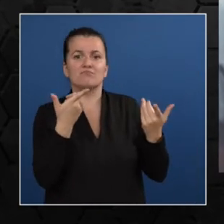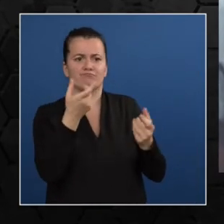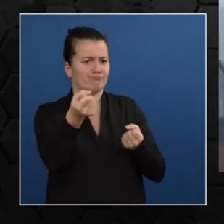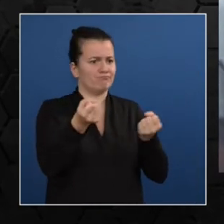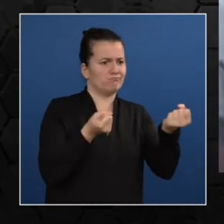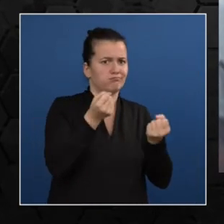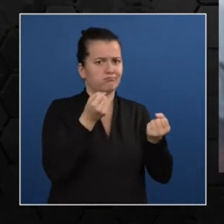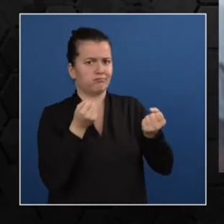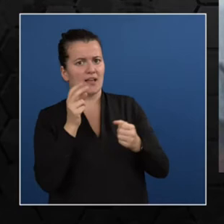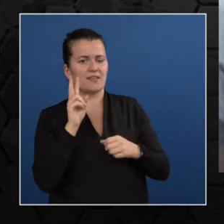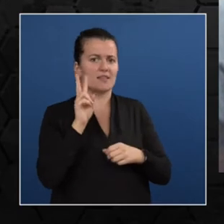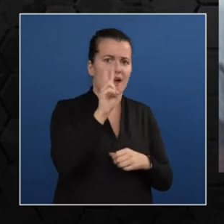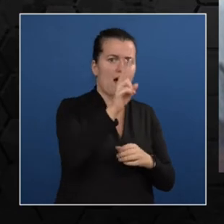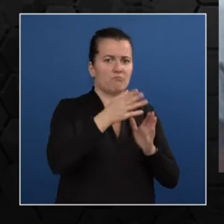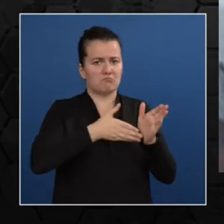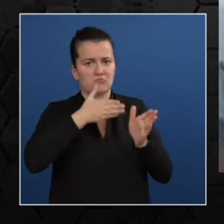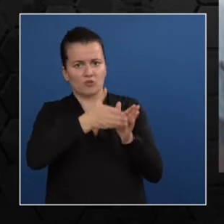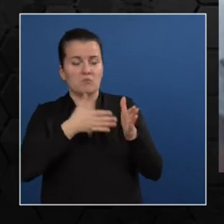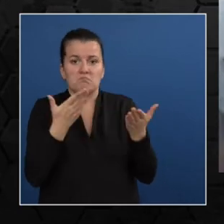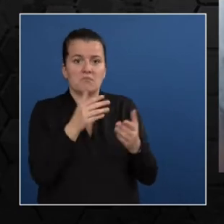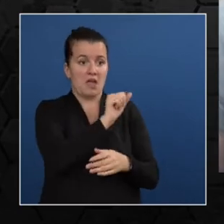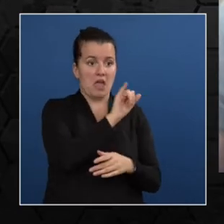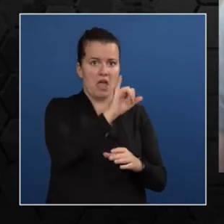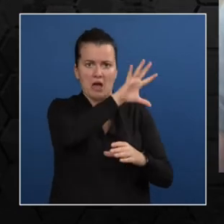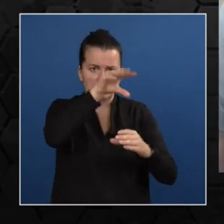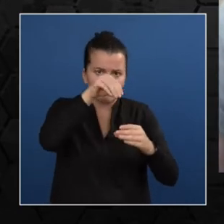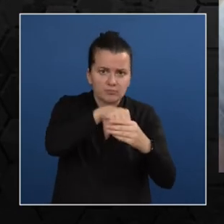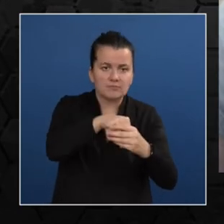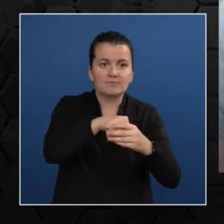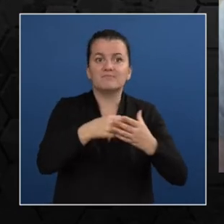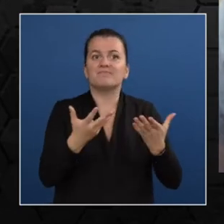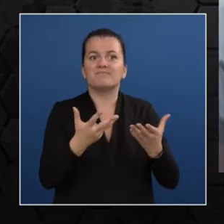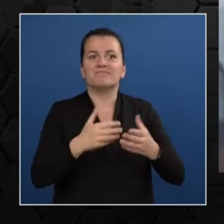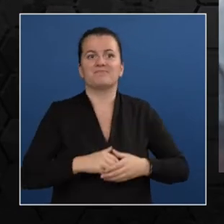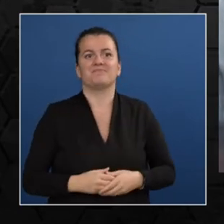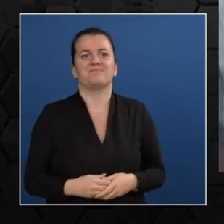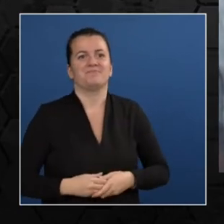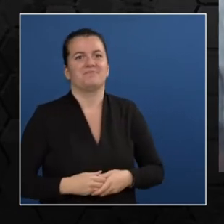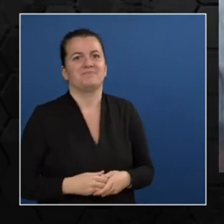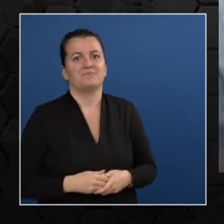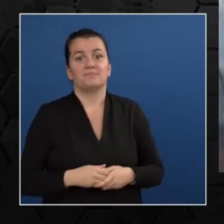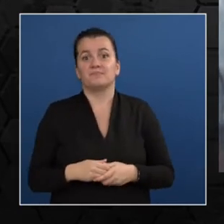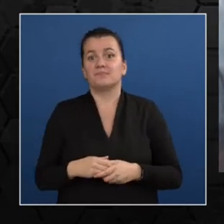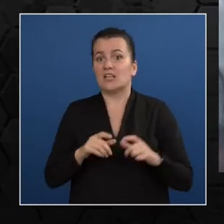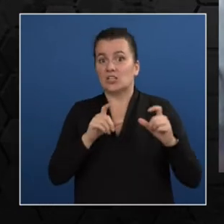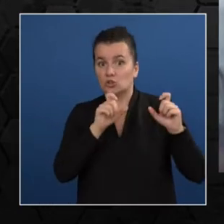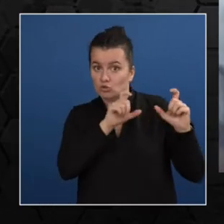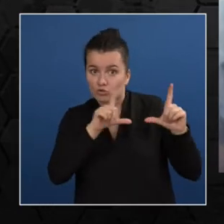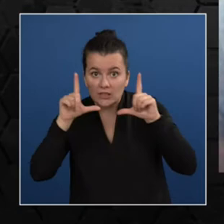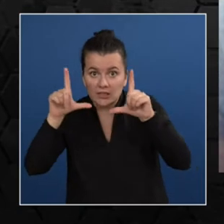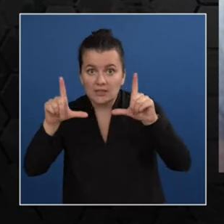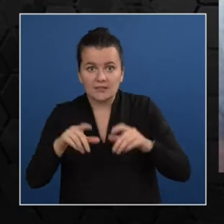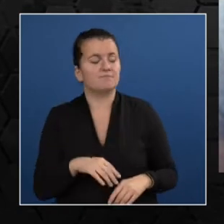my screen now? Yes, yes, please. OK, great. Just one moment.